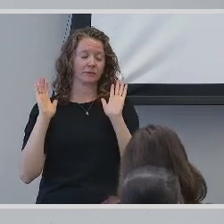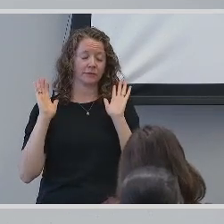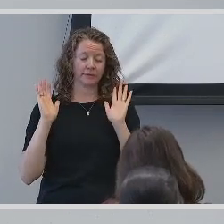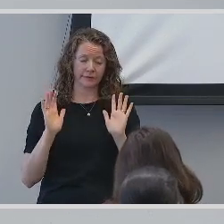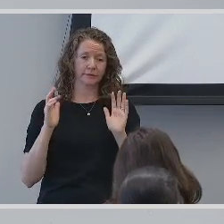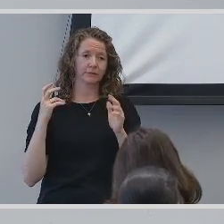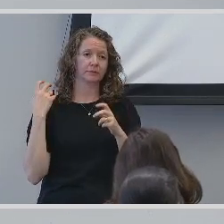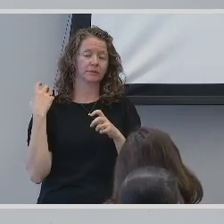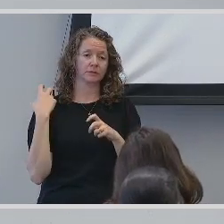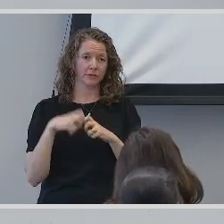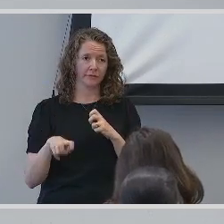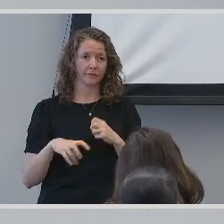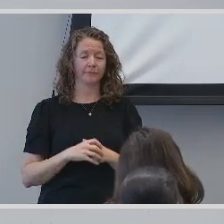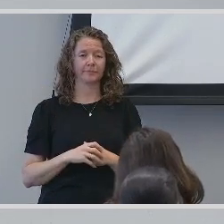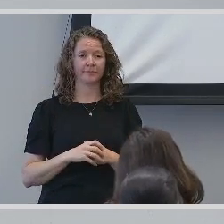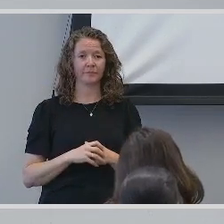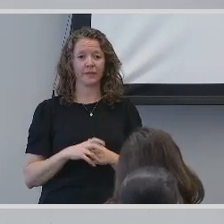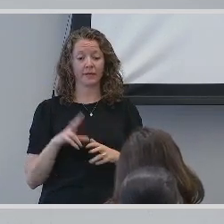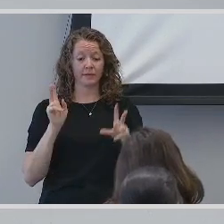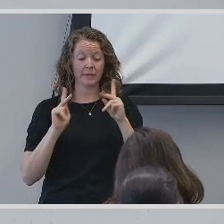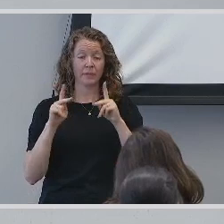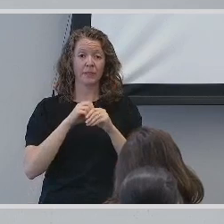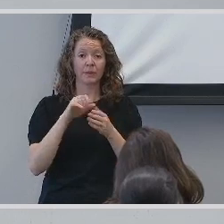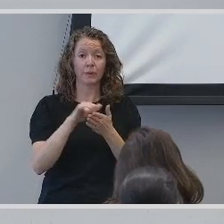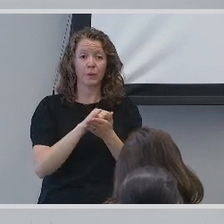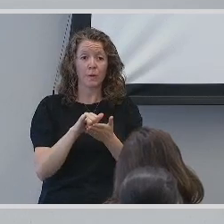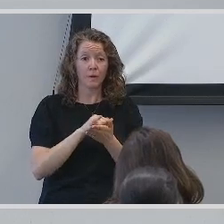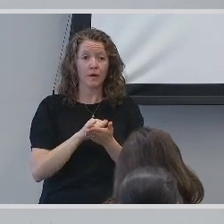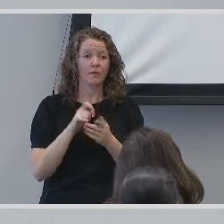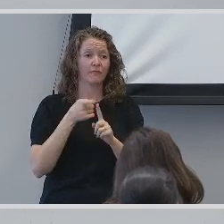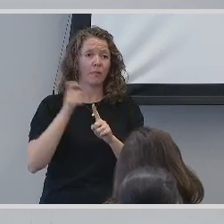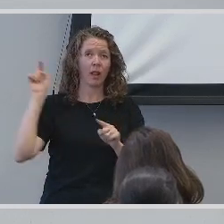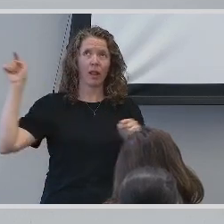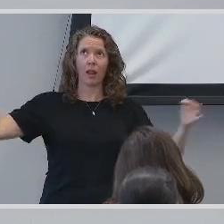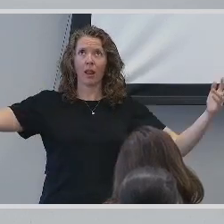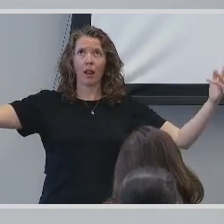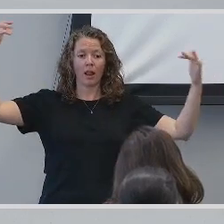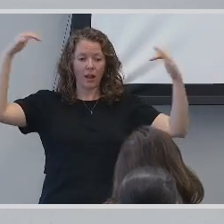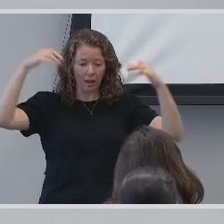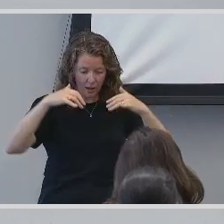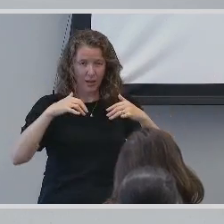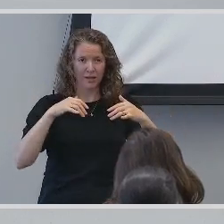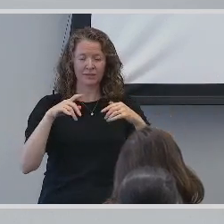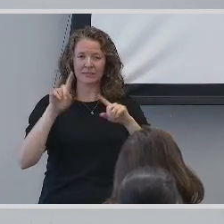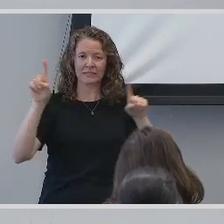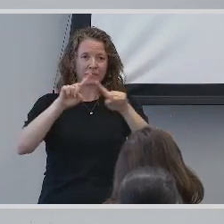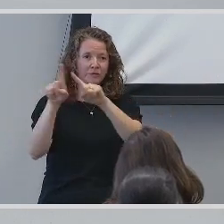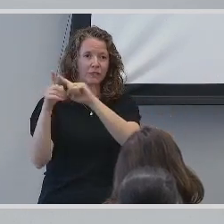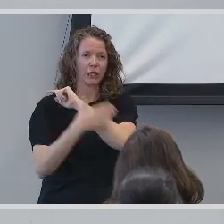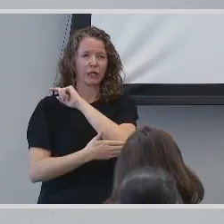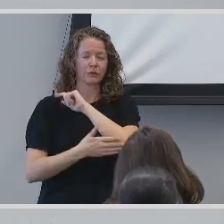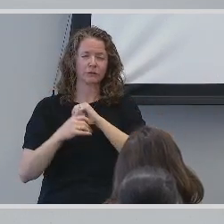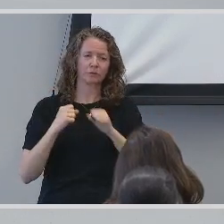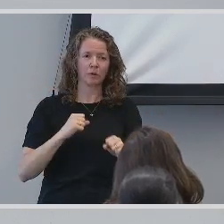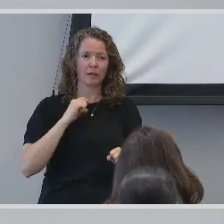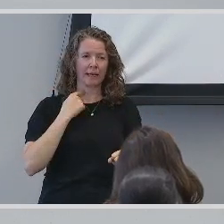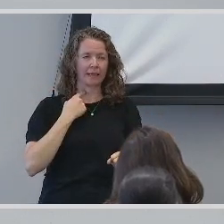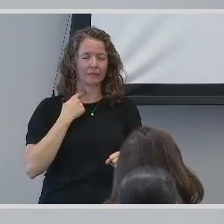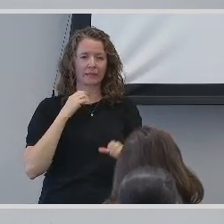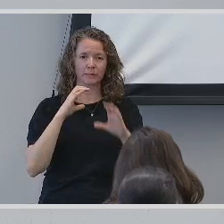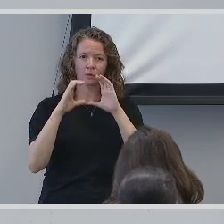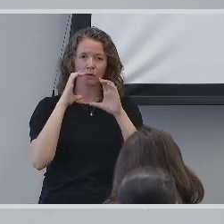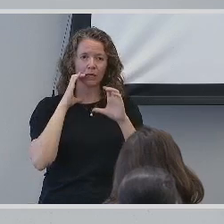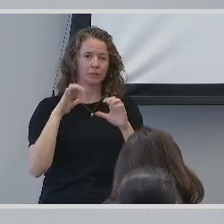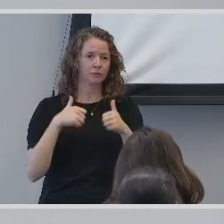meant that many people had access, making communication complex. In a city, perpetually in motion,